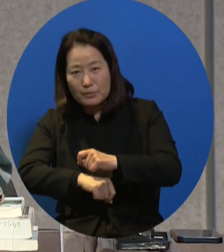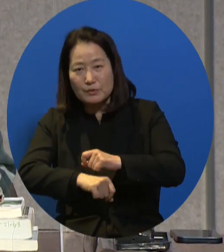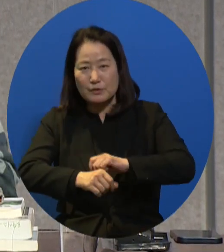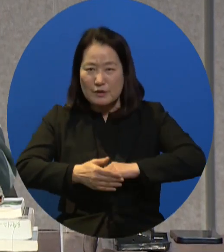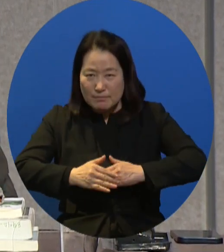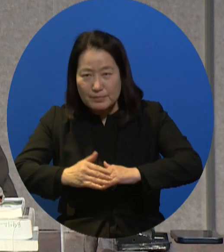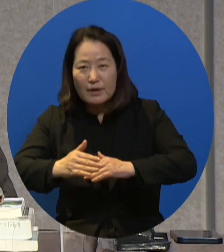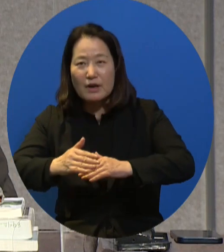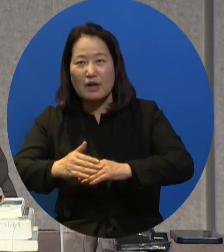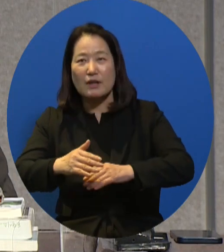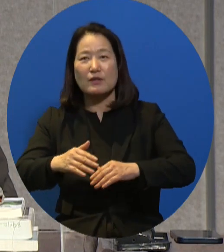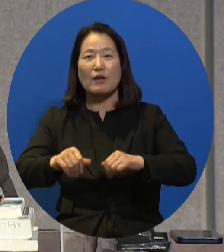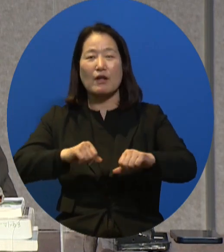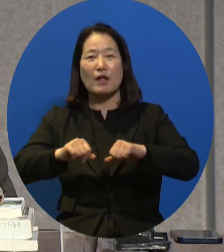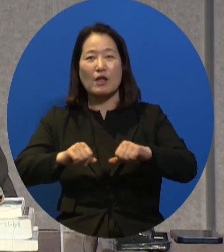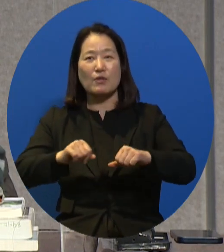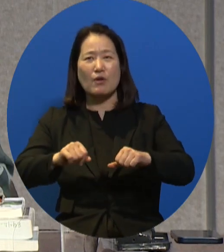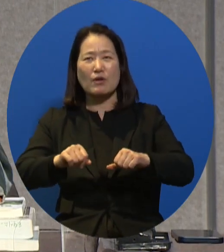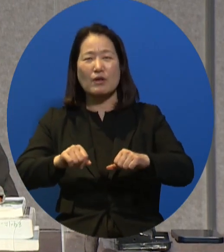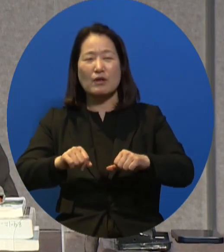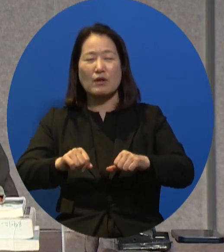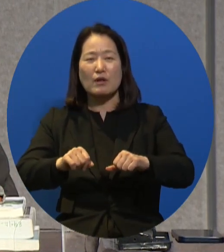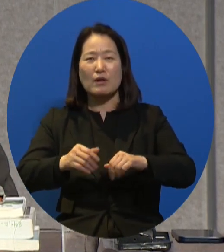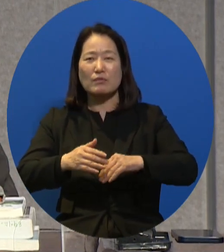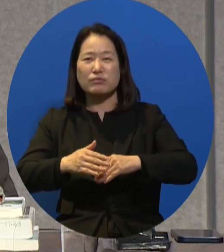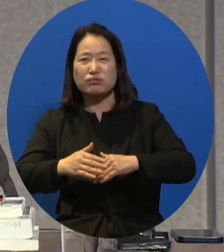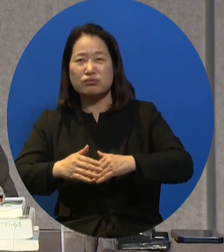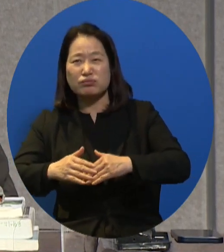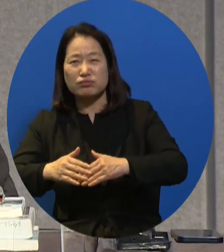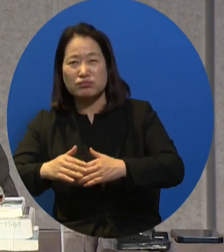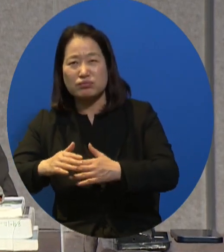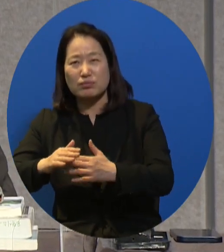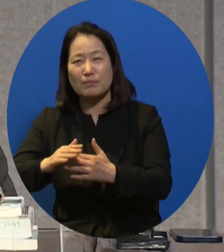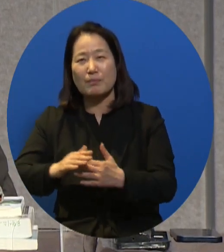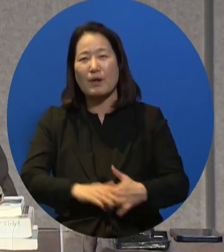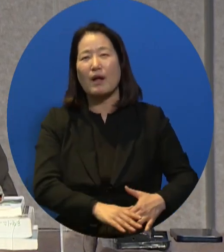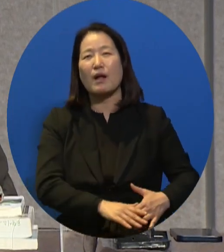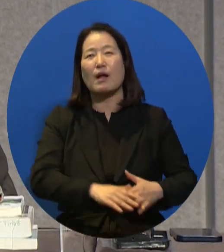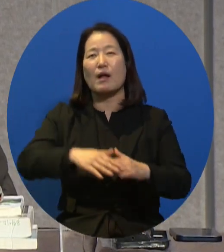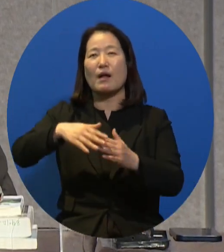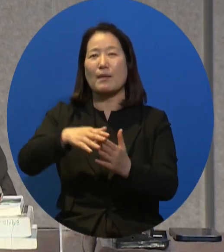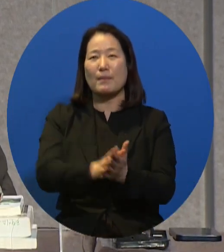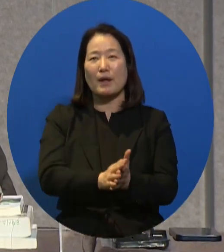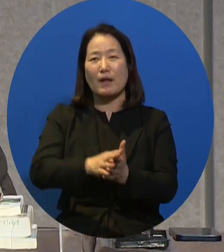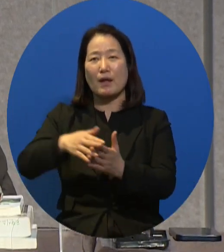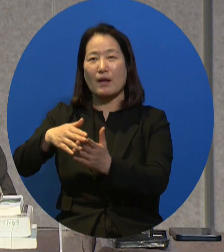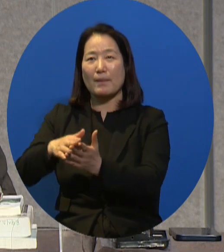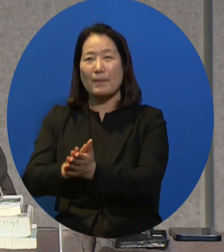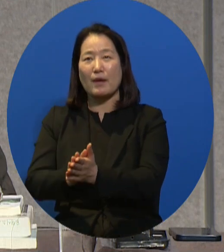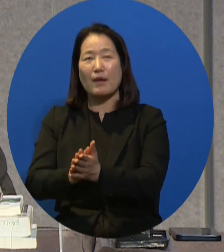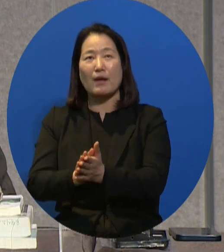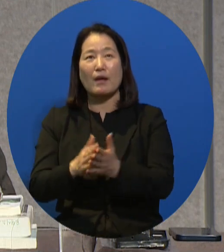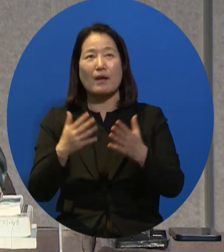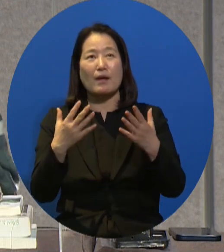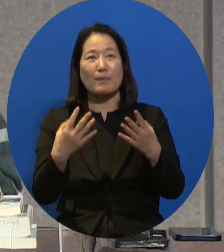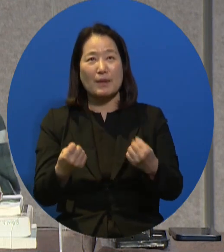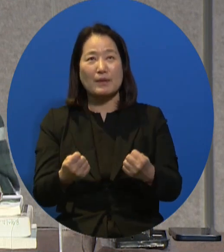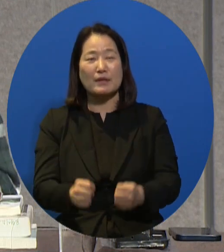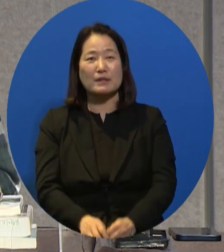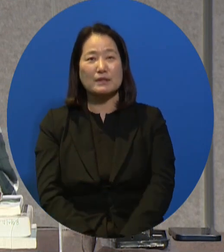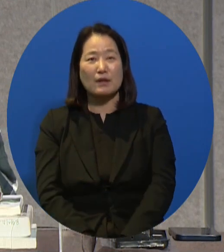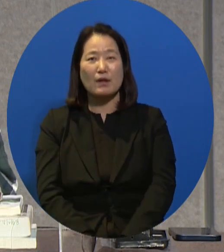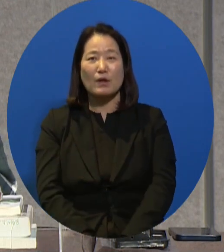committed and ambitious to many different programs. But many of them did not